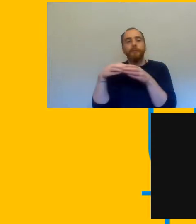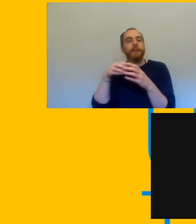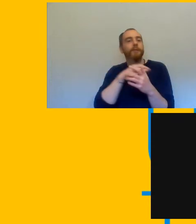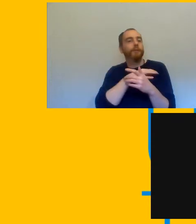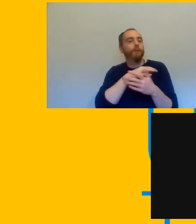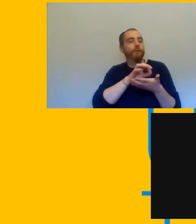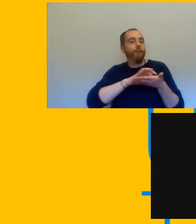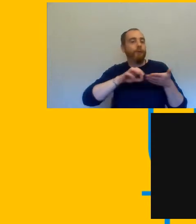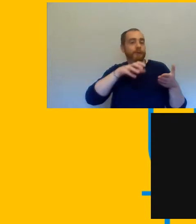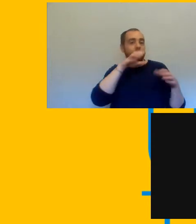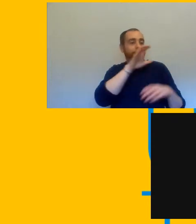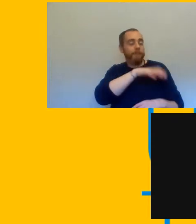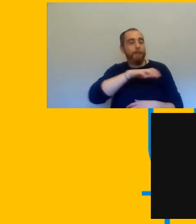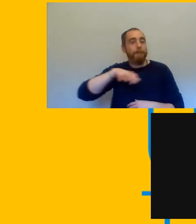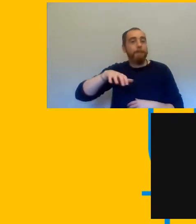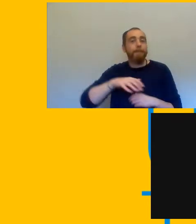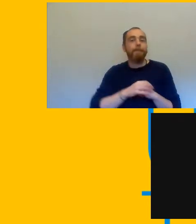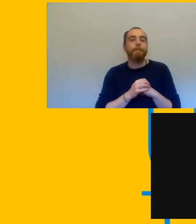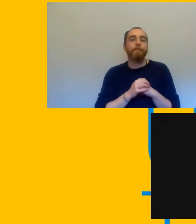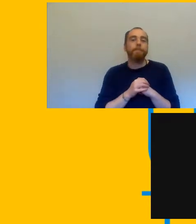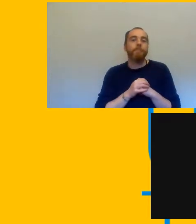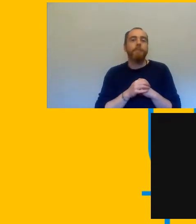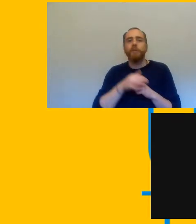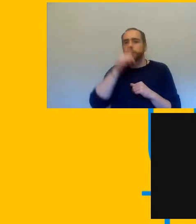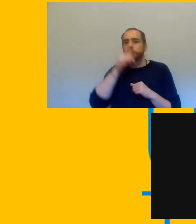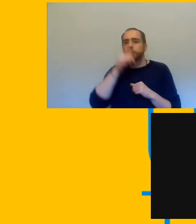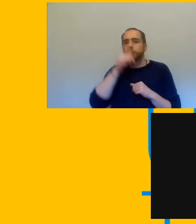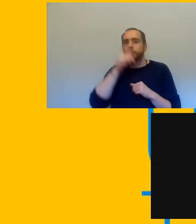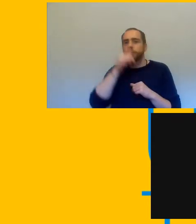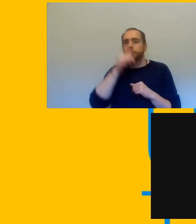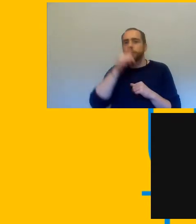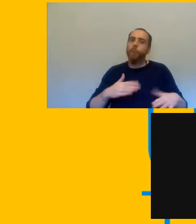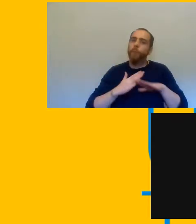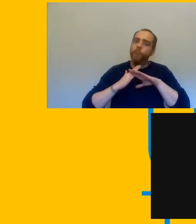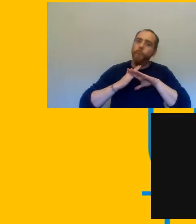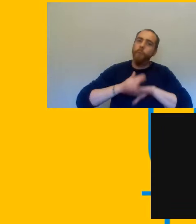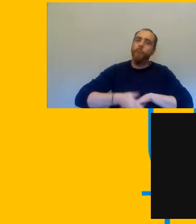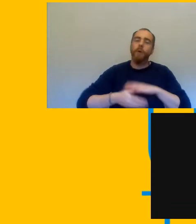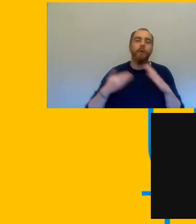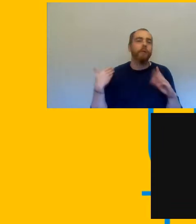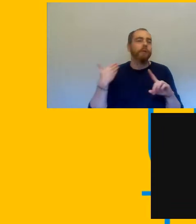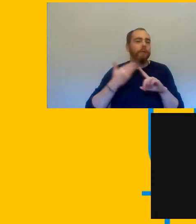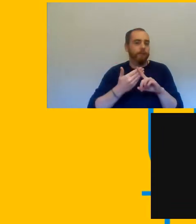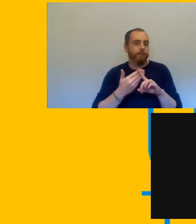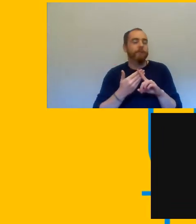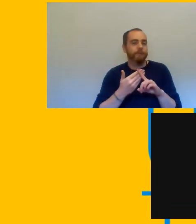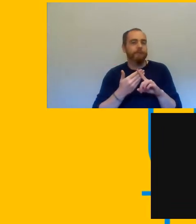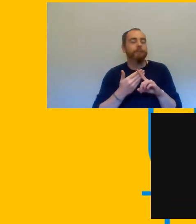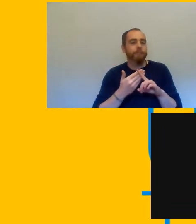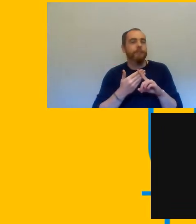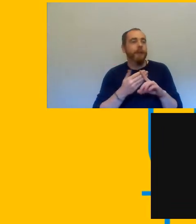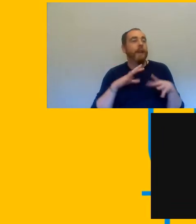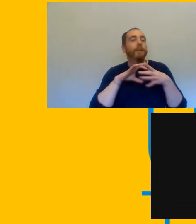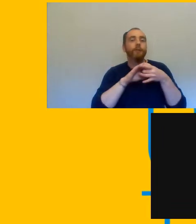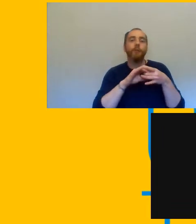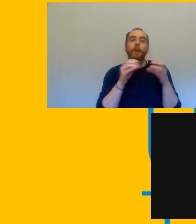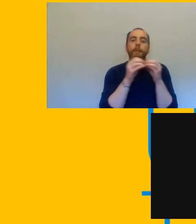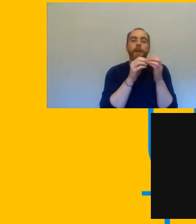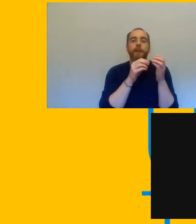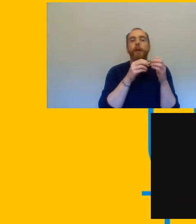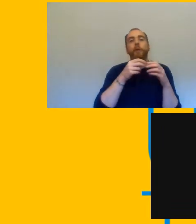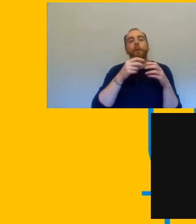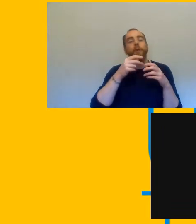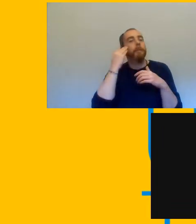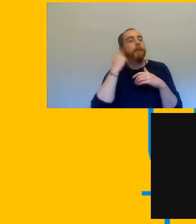national executive committee so i know she's done a lot of work with the black member standing committee on risk assessments for for black members who are